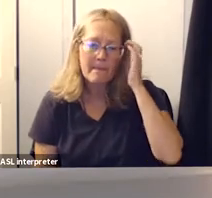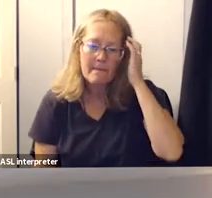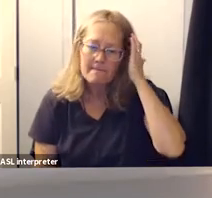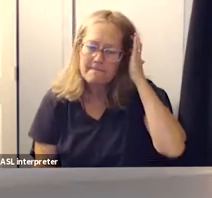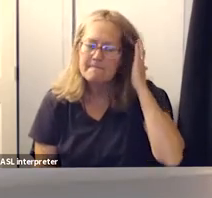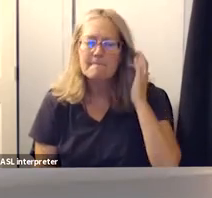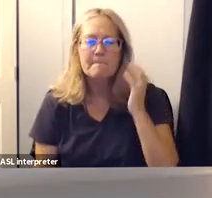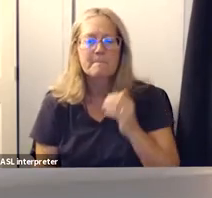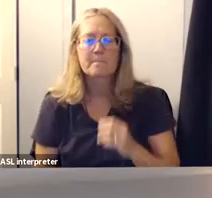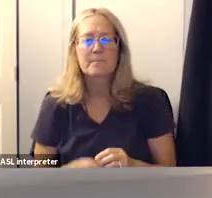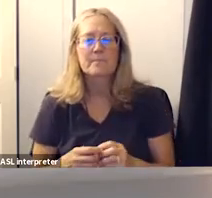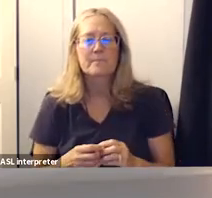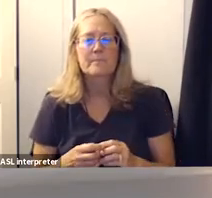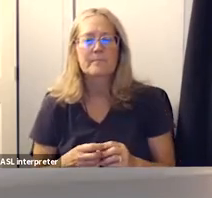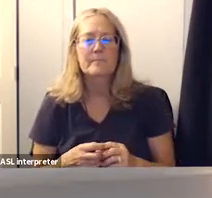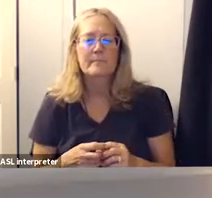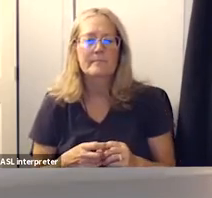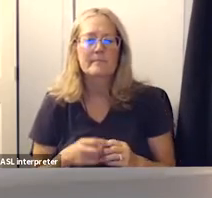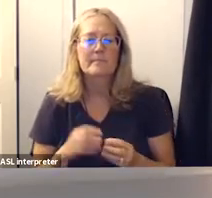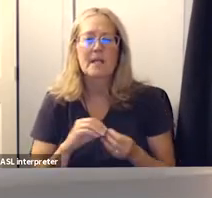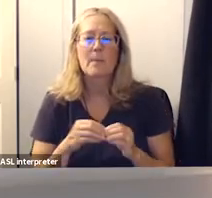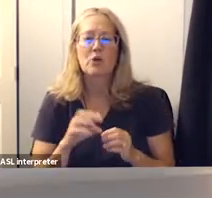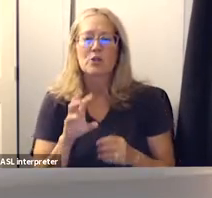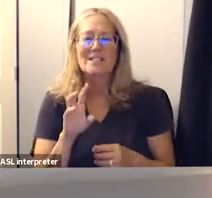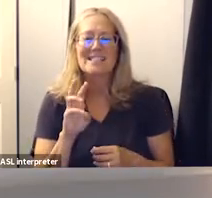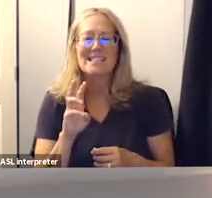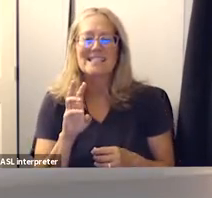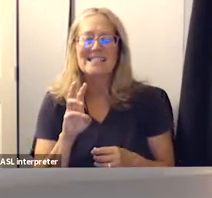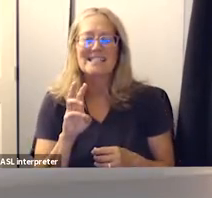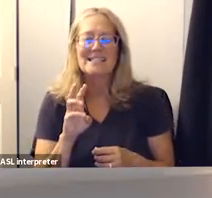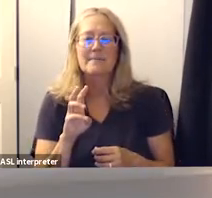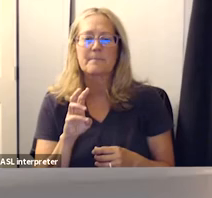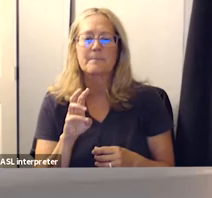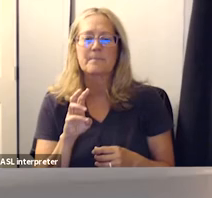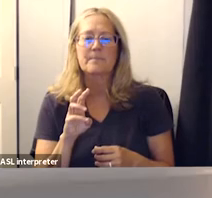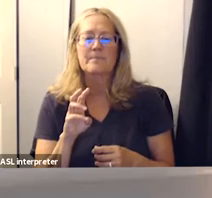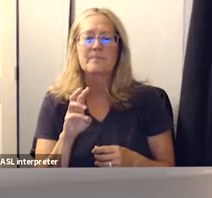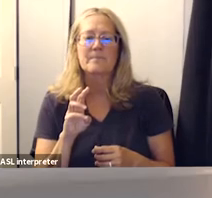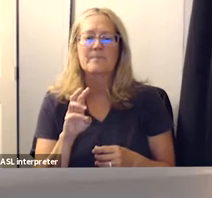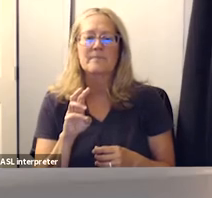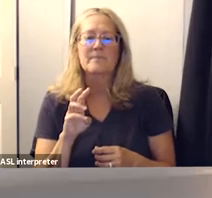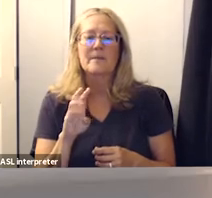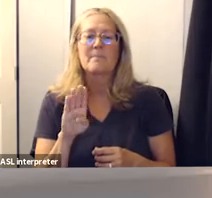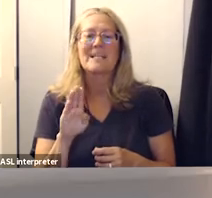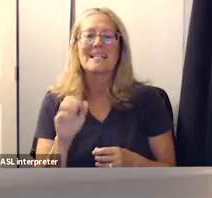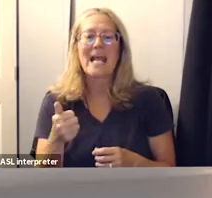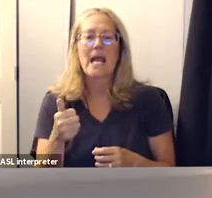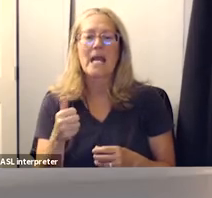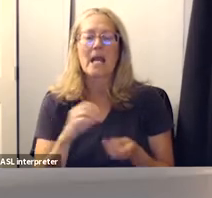uh is it six it's uh b10 number six